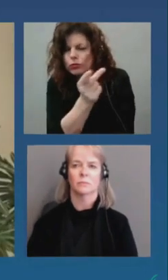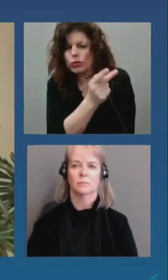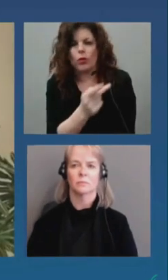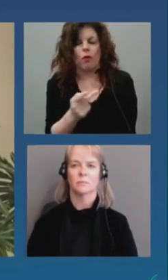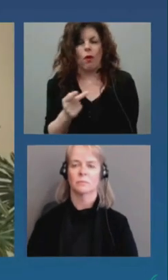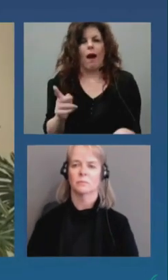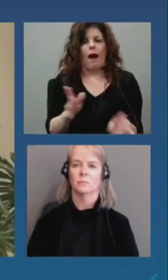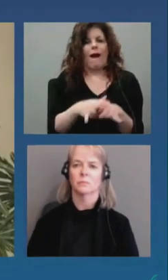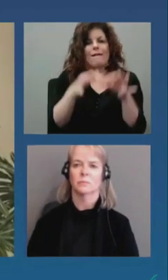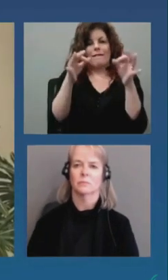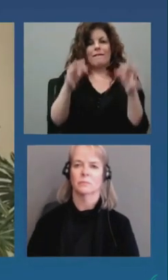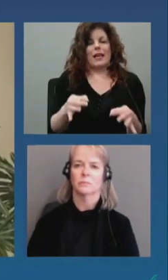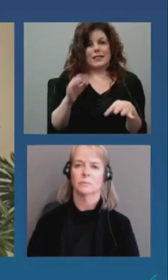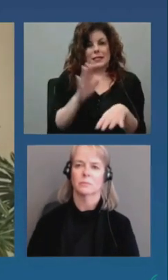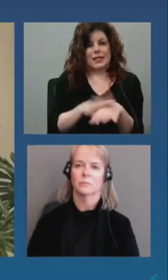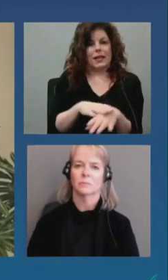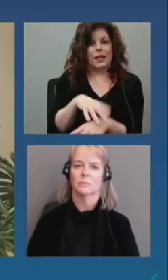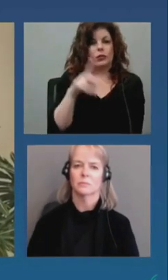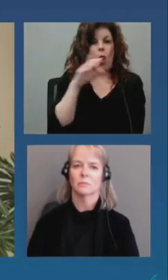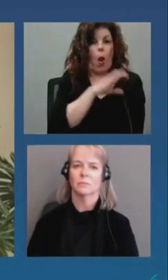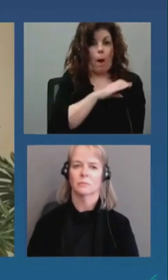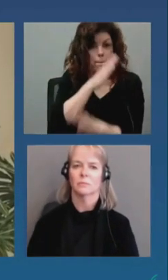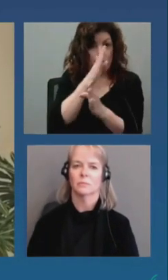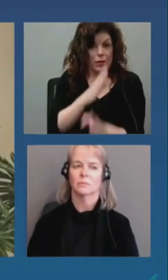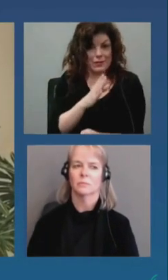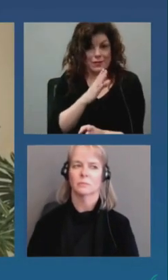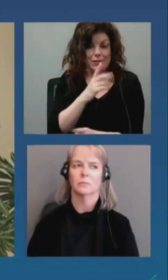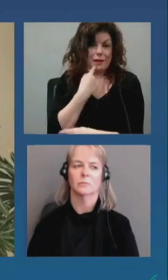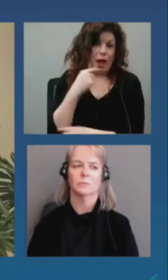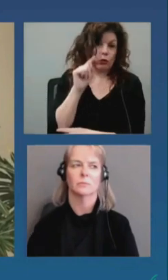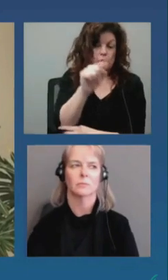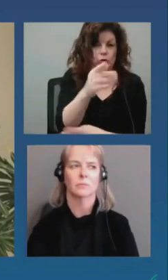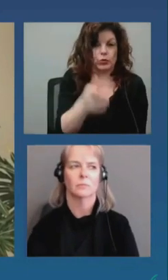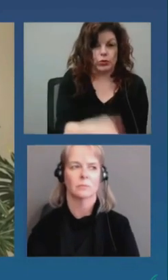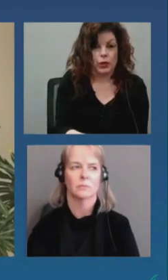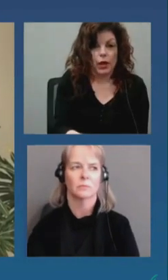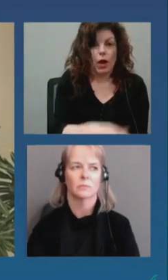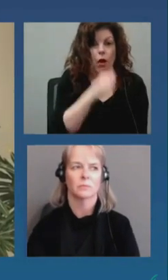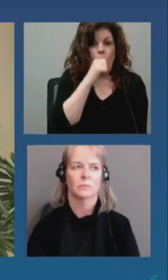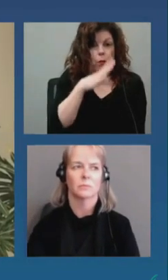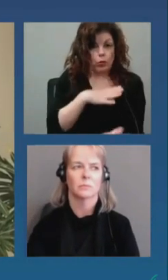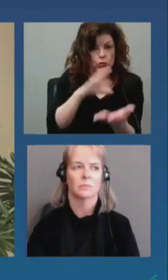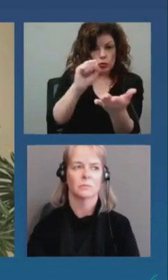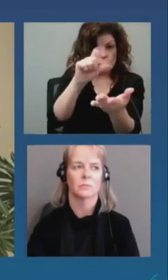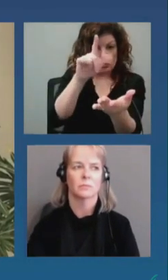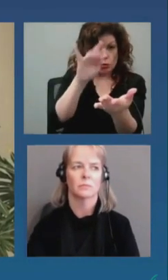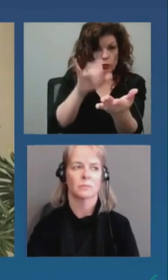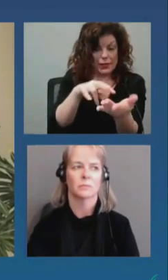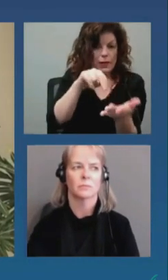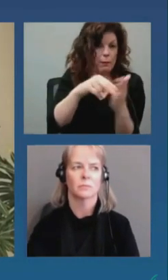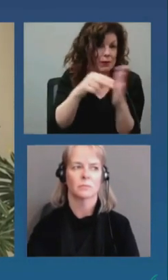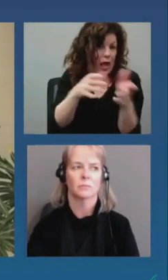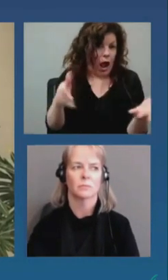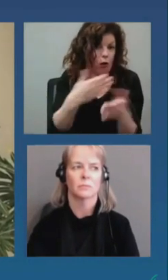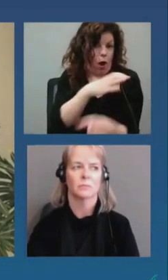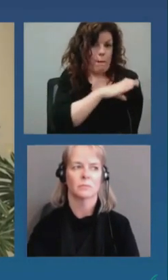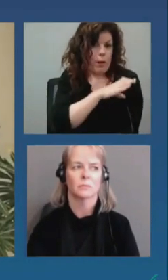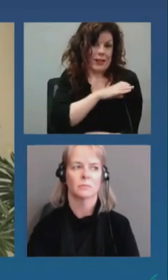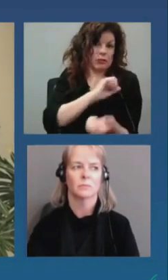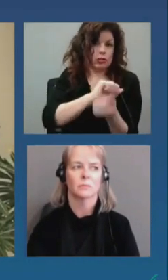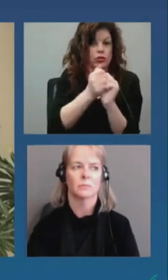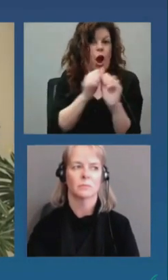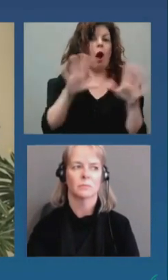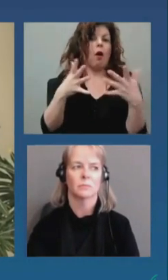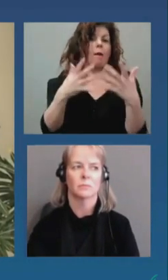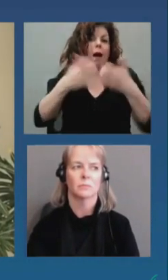verdict de Derek Chauvin et je vous demande M. Sloli si cela va pousser la police à changer ses pratiques.